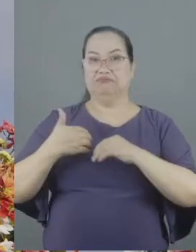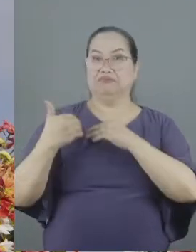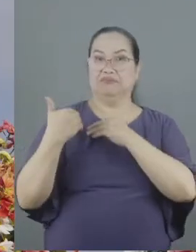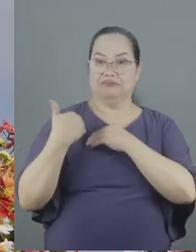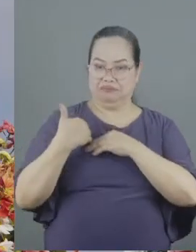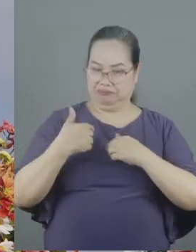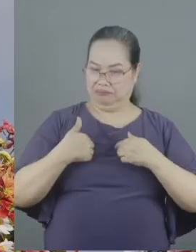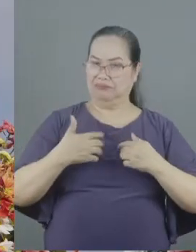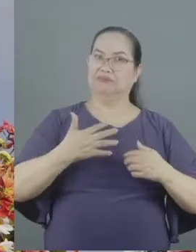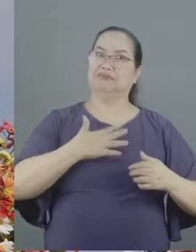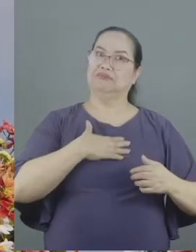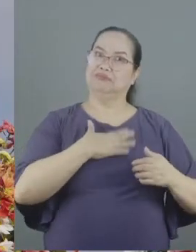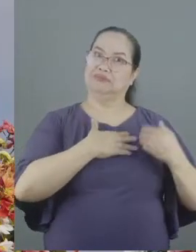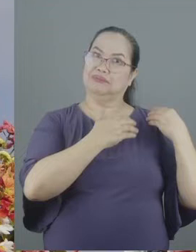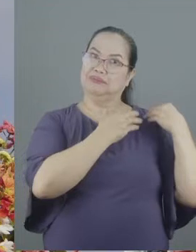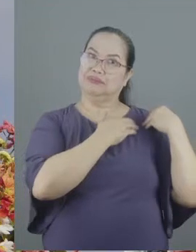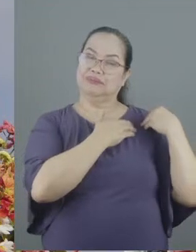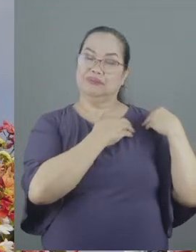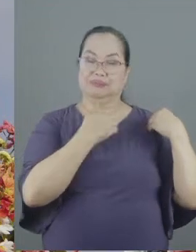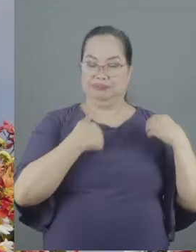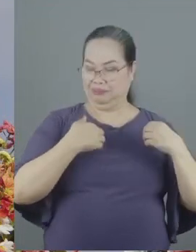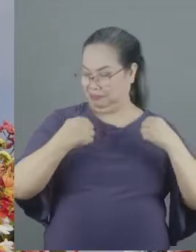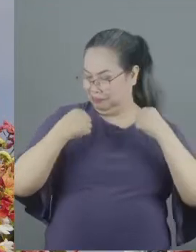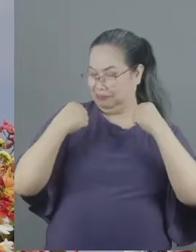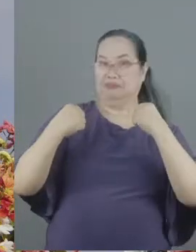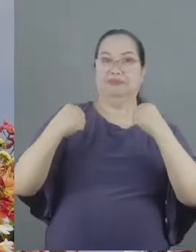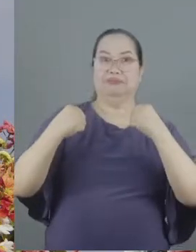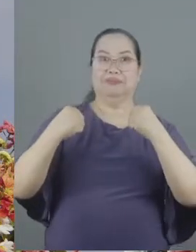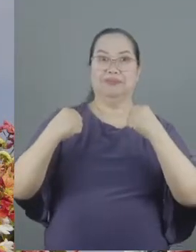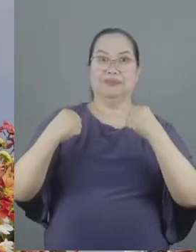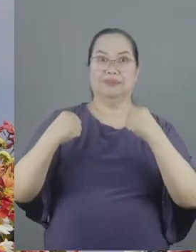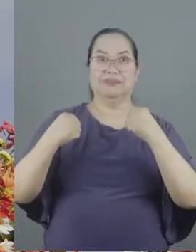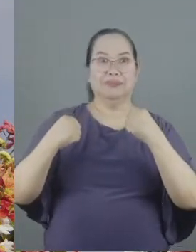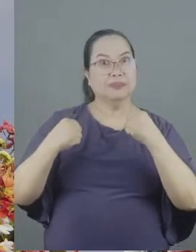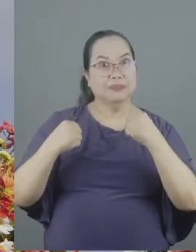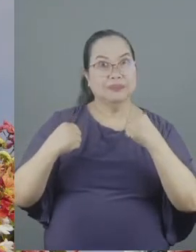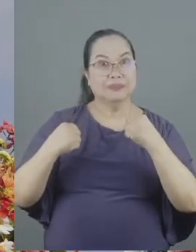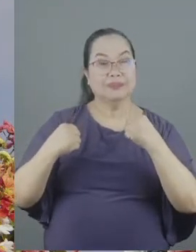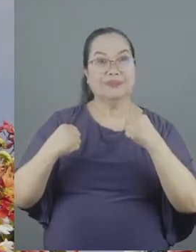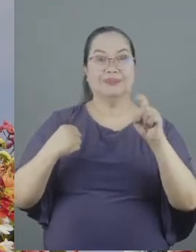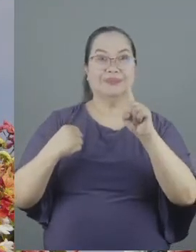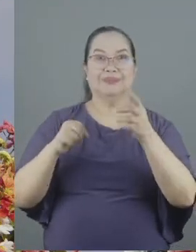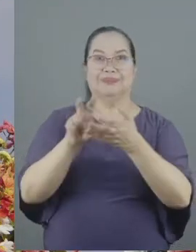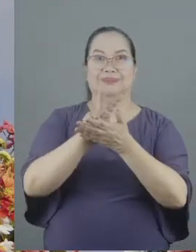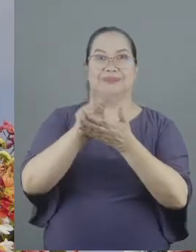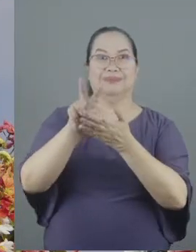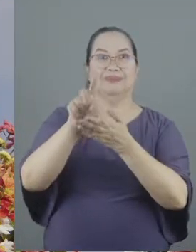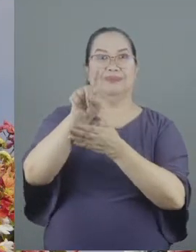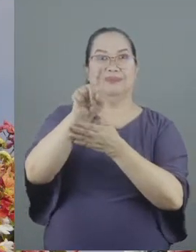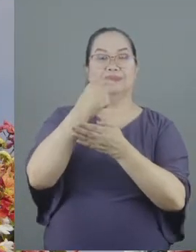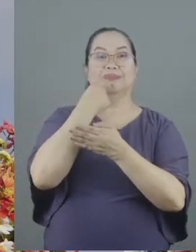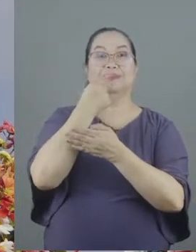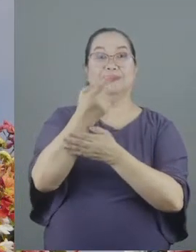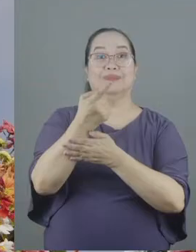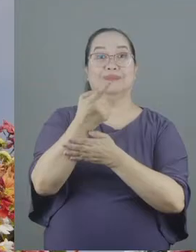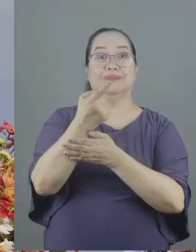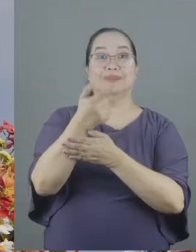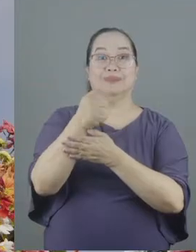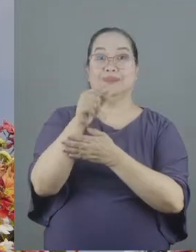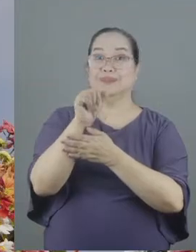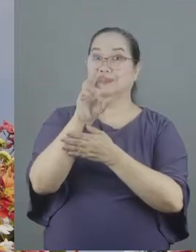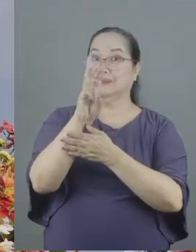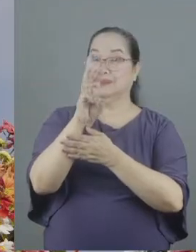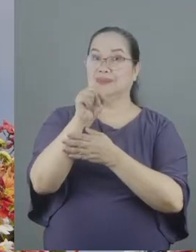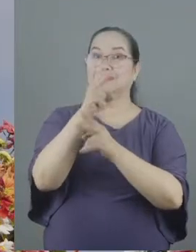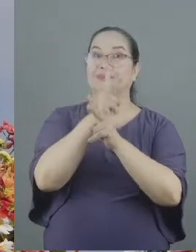this is my obligation because I'm strong but look at what verse 1 of Galatians 6 says keep